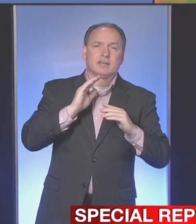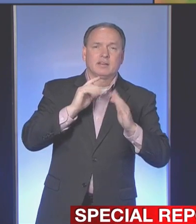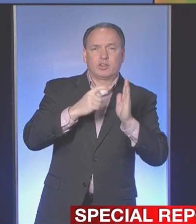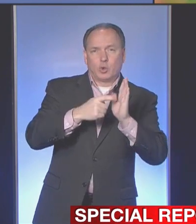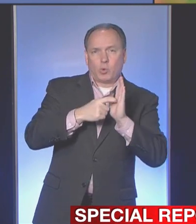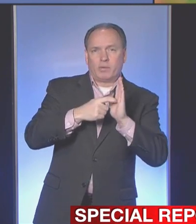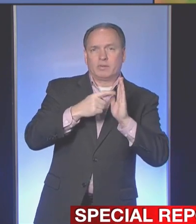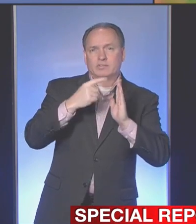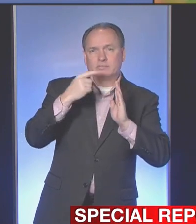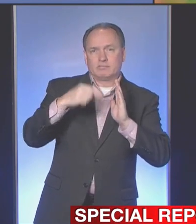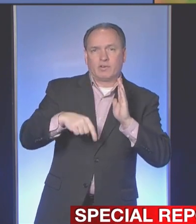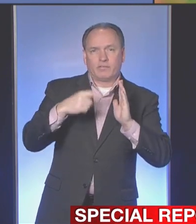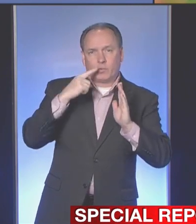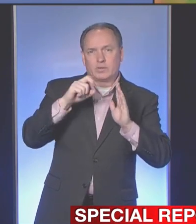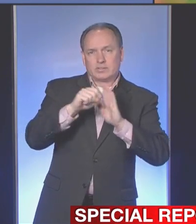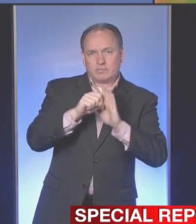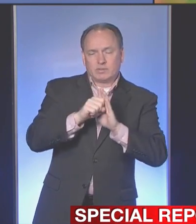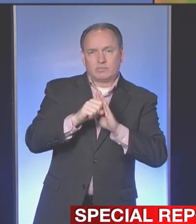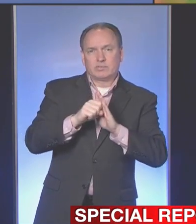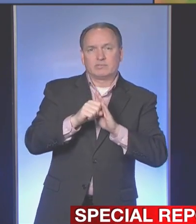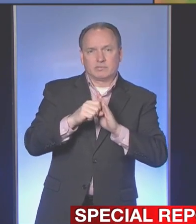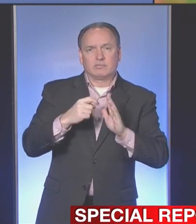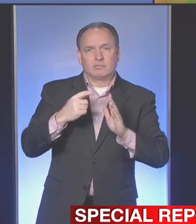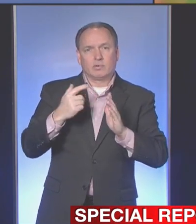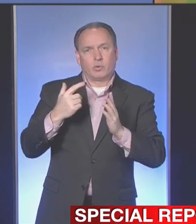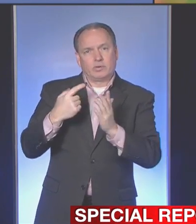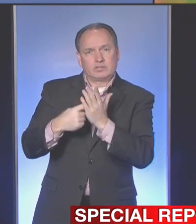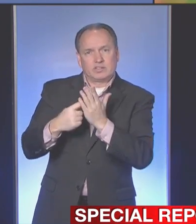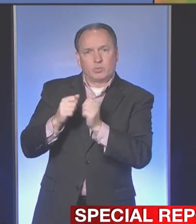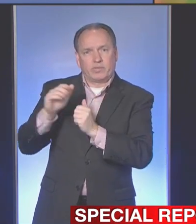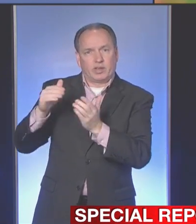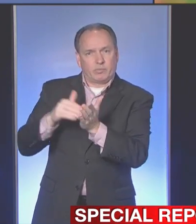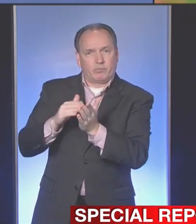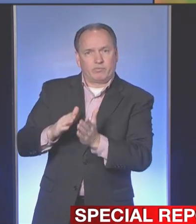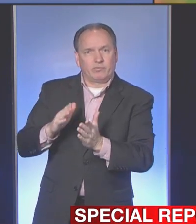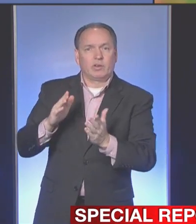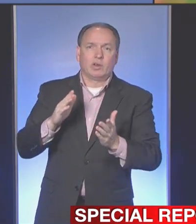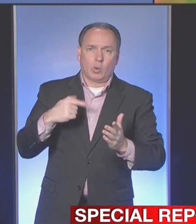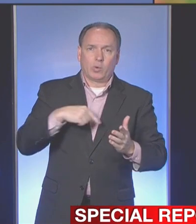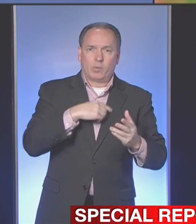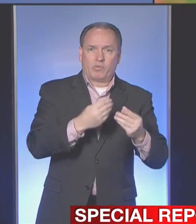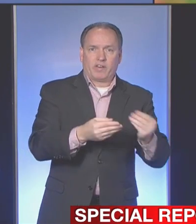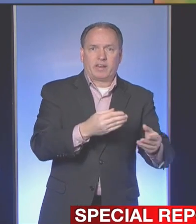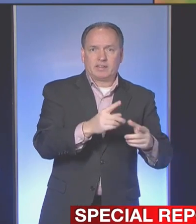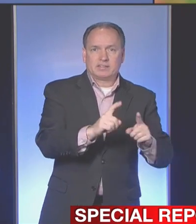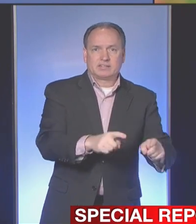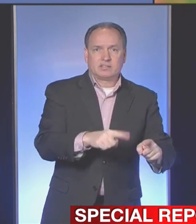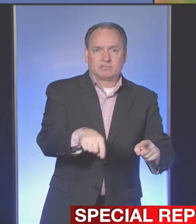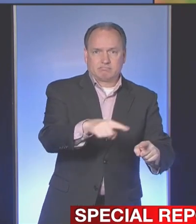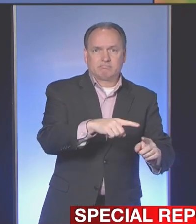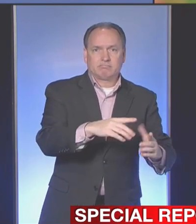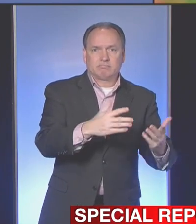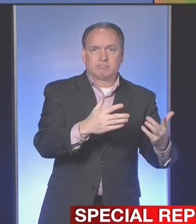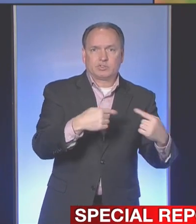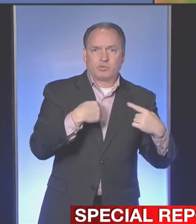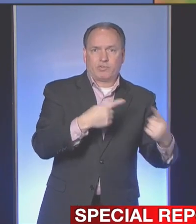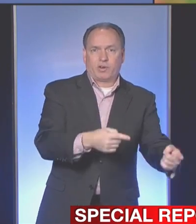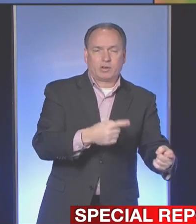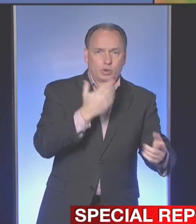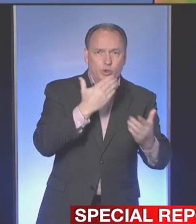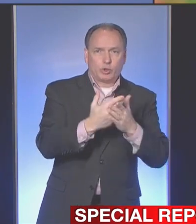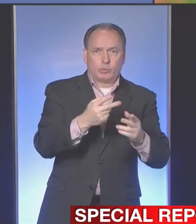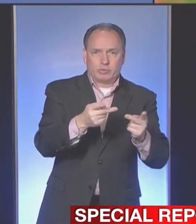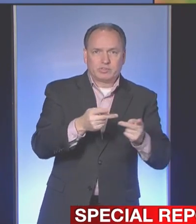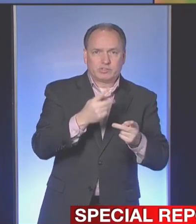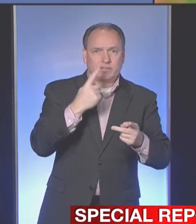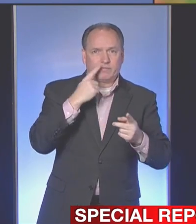had a medical evaluation or a conversation with a provider. We are providing testing to those individuals. So I think we're in a very good position right